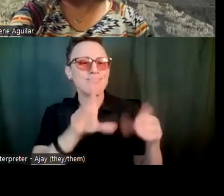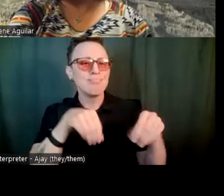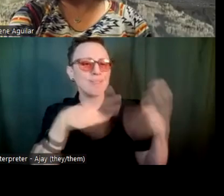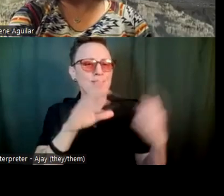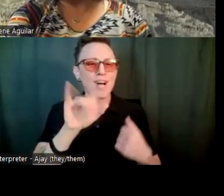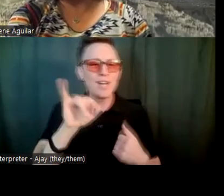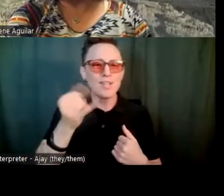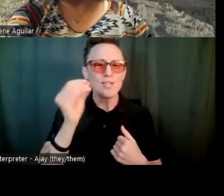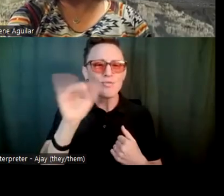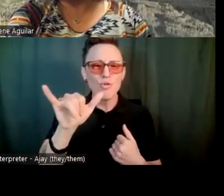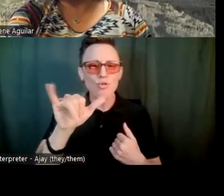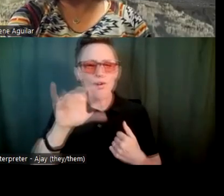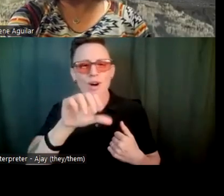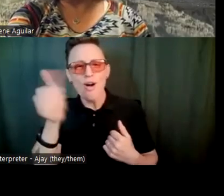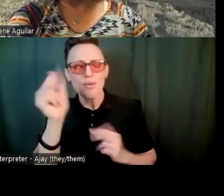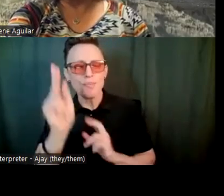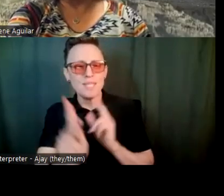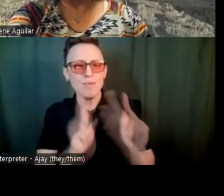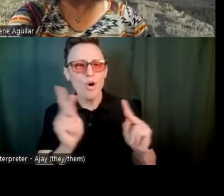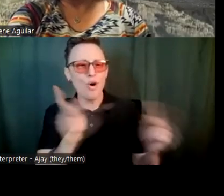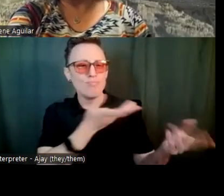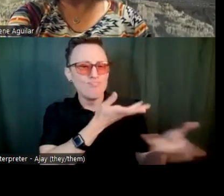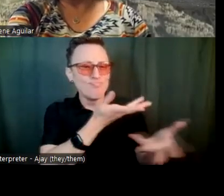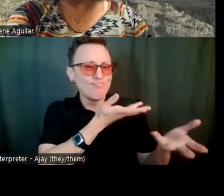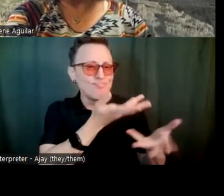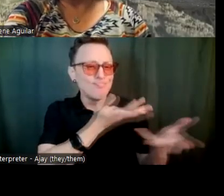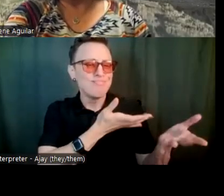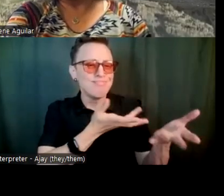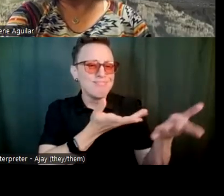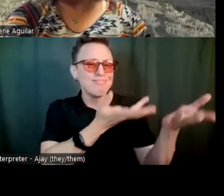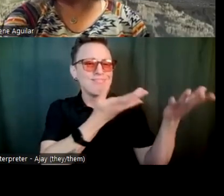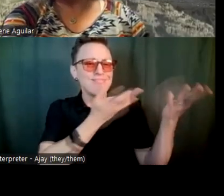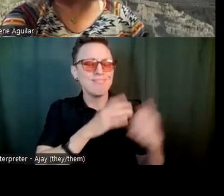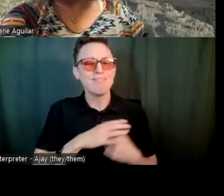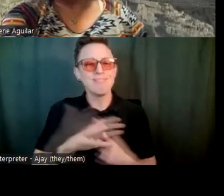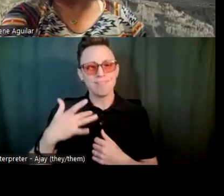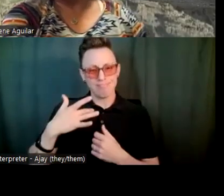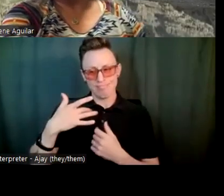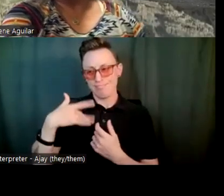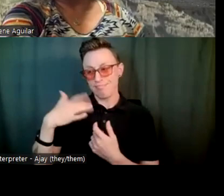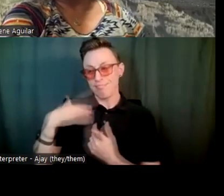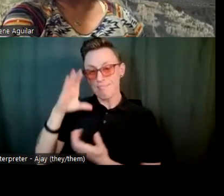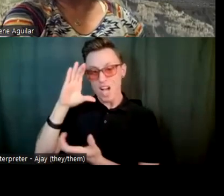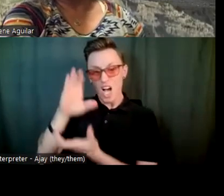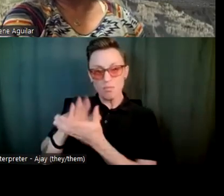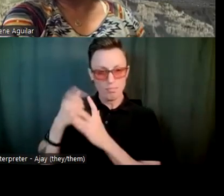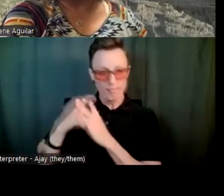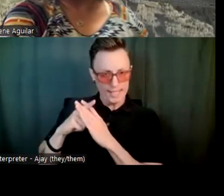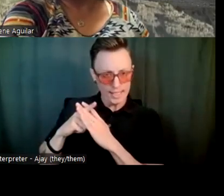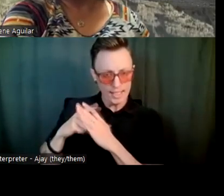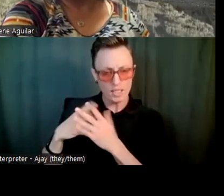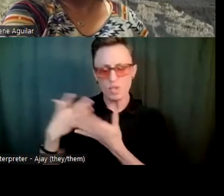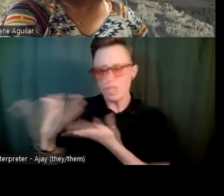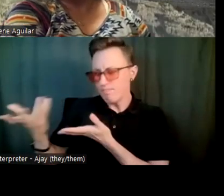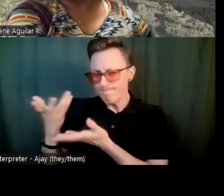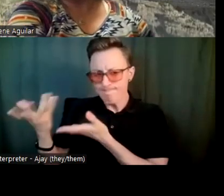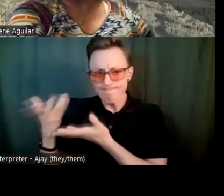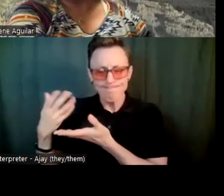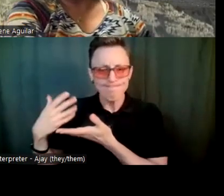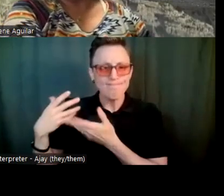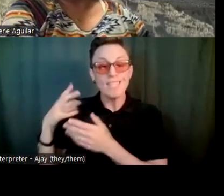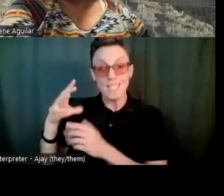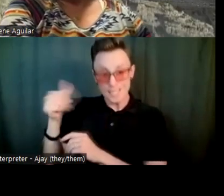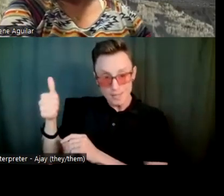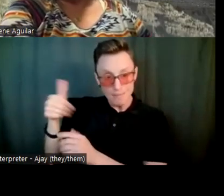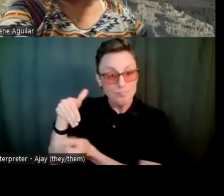I spent a lot of time with my husband early on. And husband is a doctor